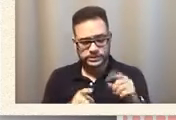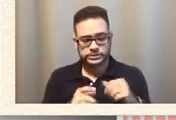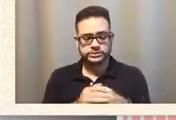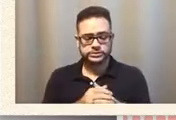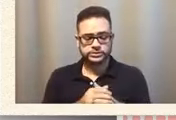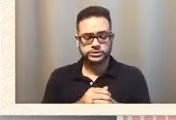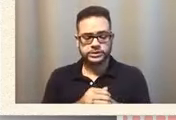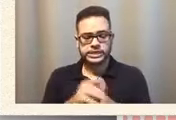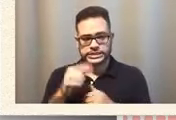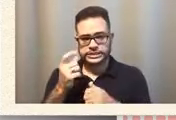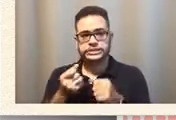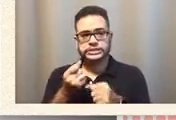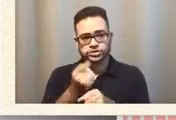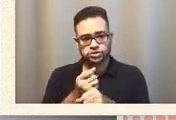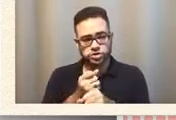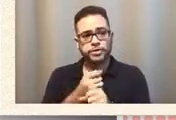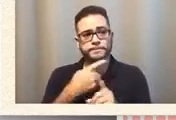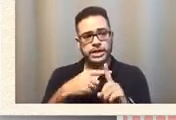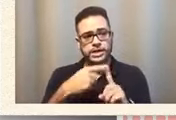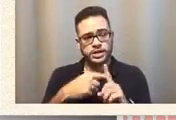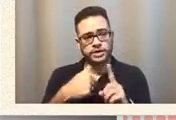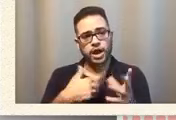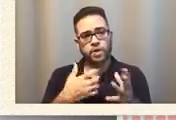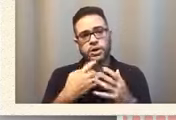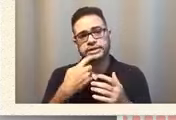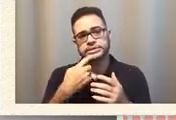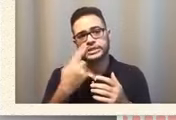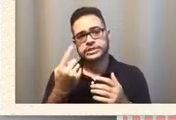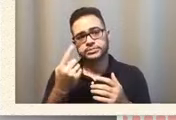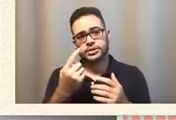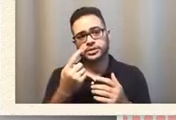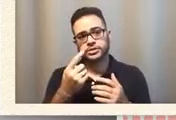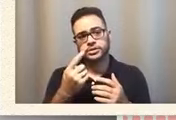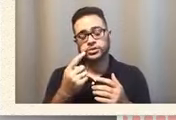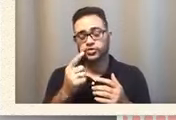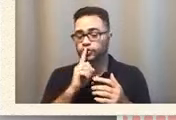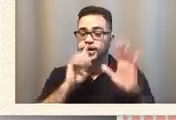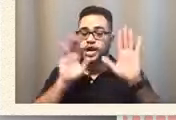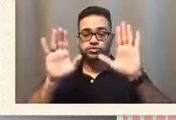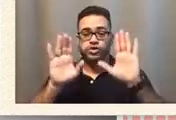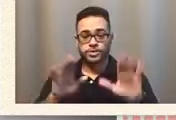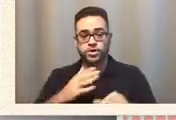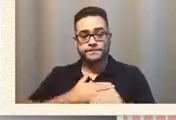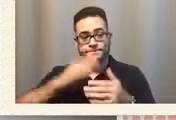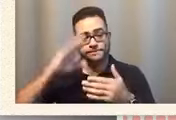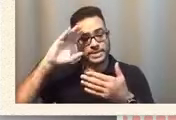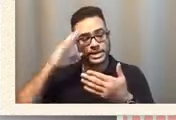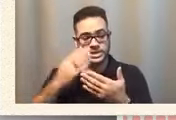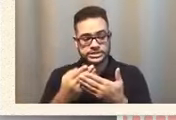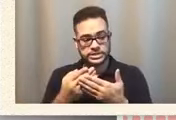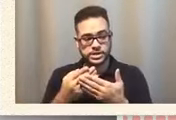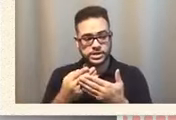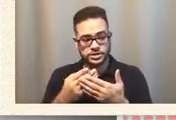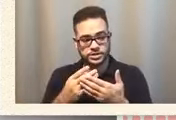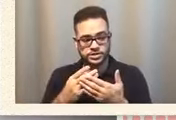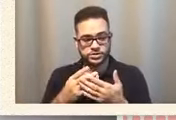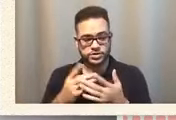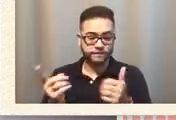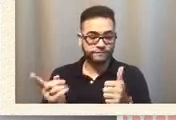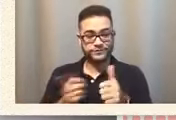i want to share something incredible my son start exercising first time